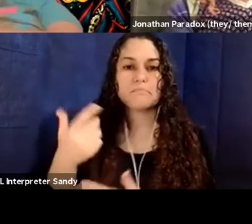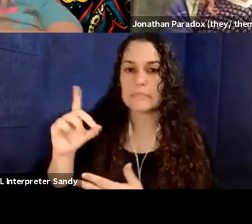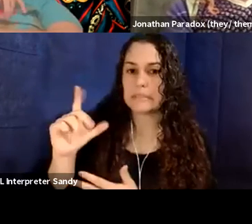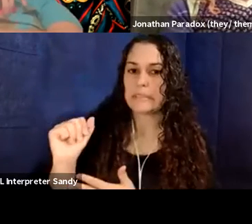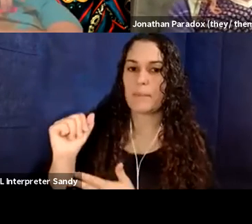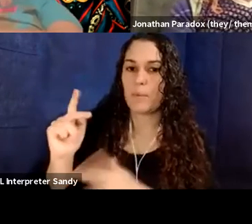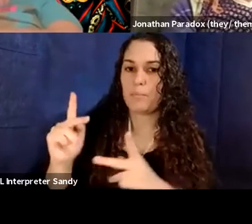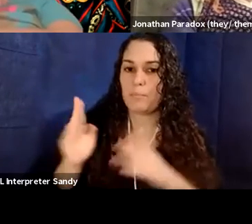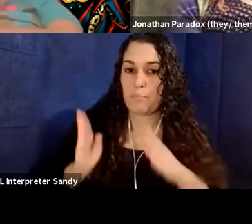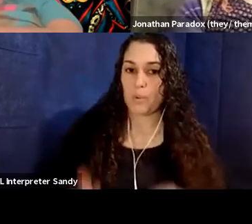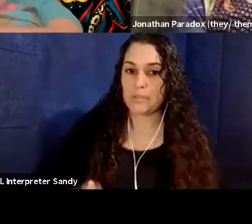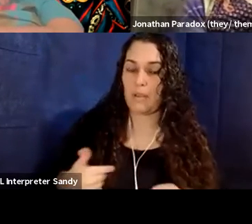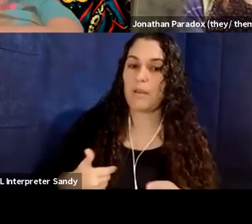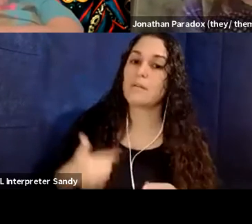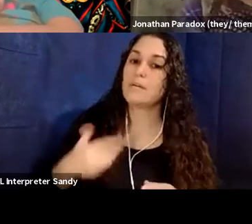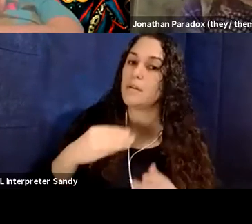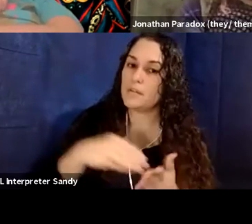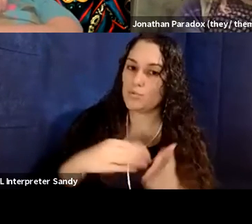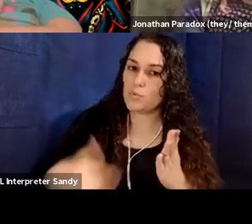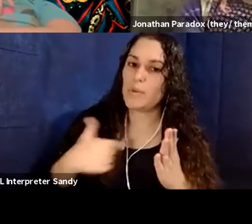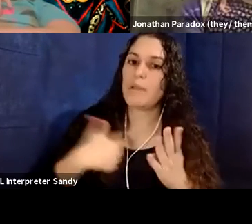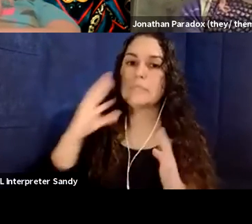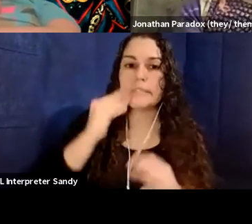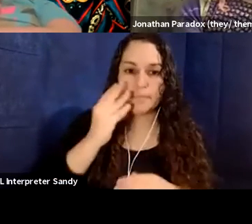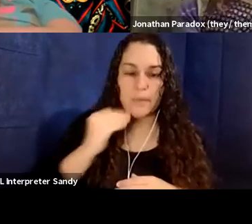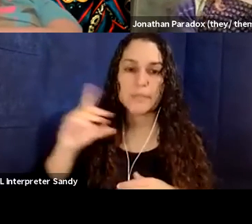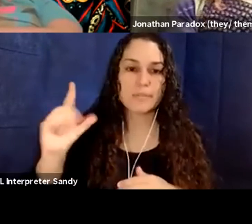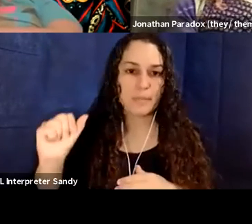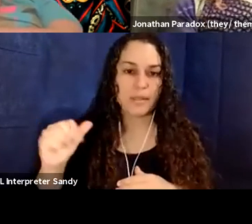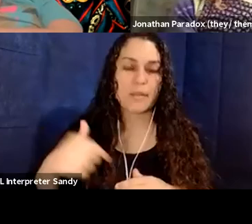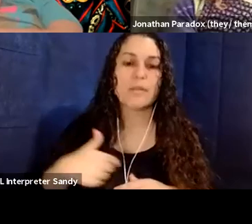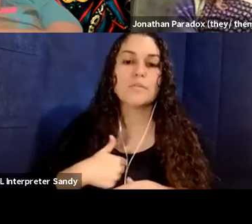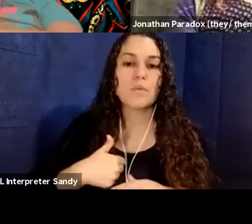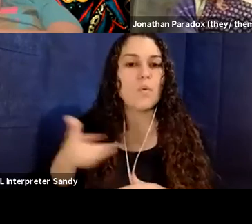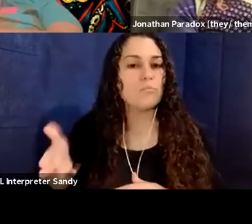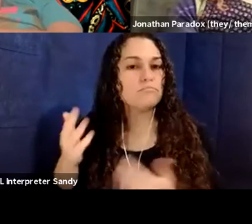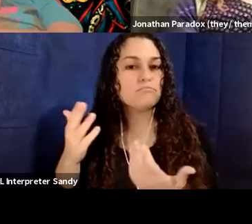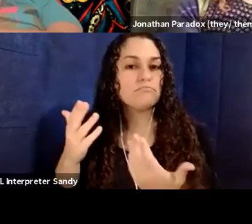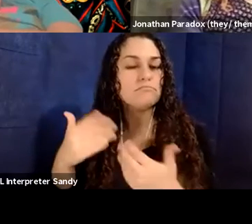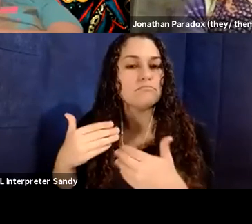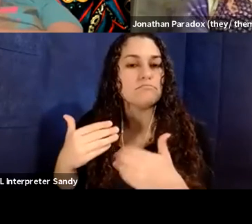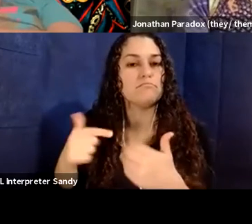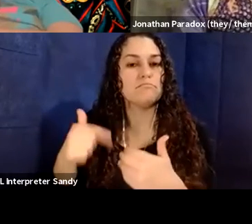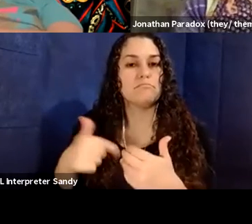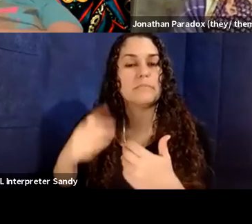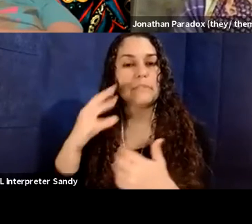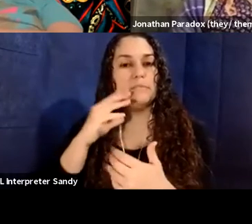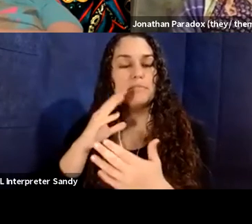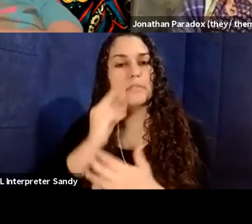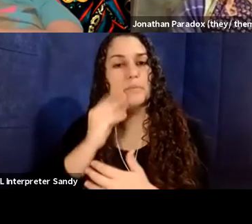experiencing inaccessibility, and having, um, become familiar with accessible practices,